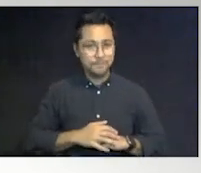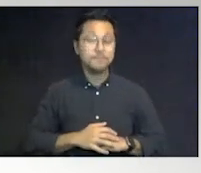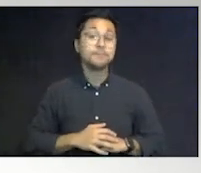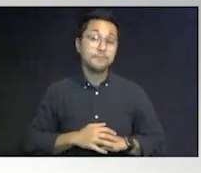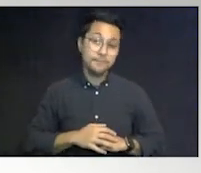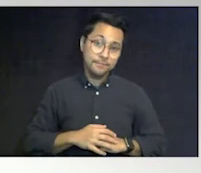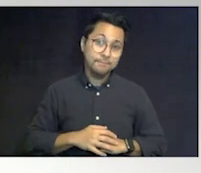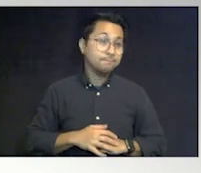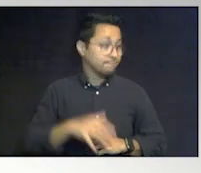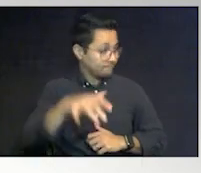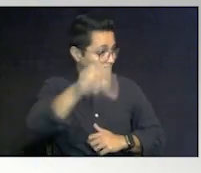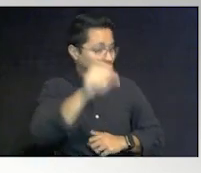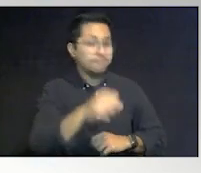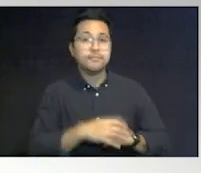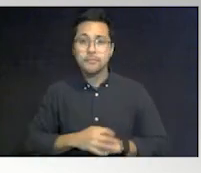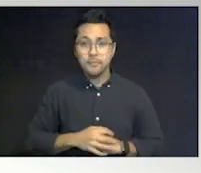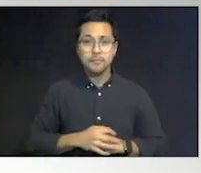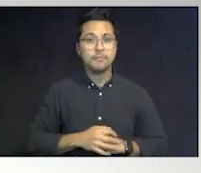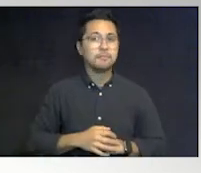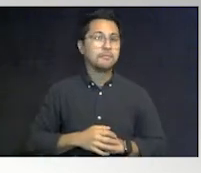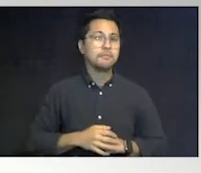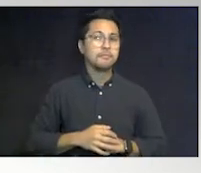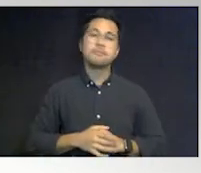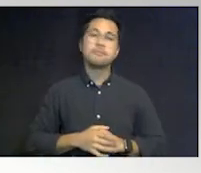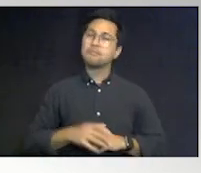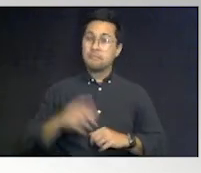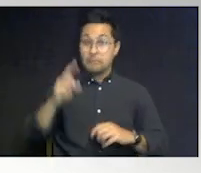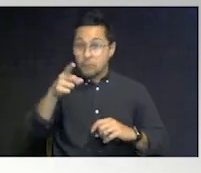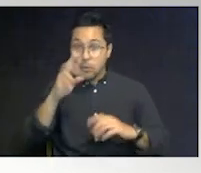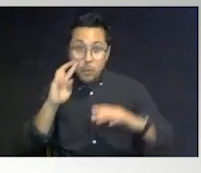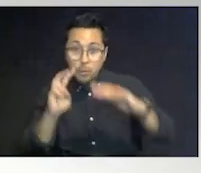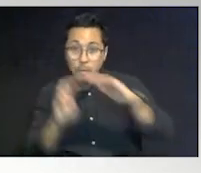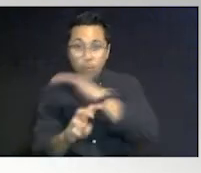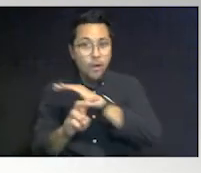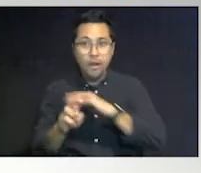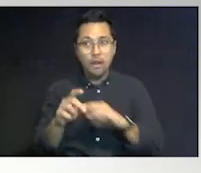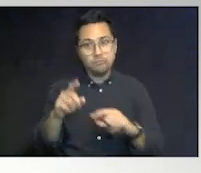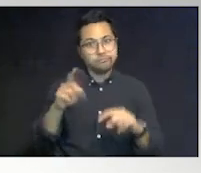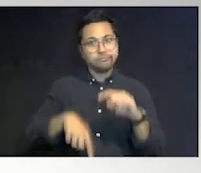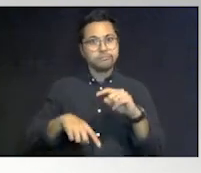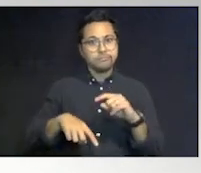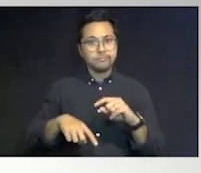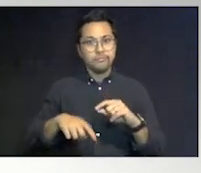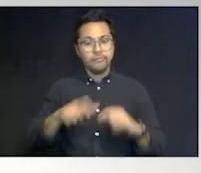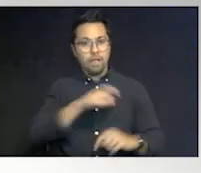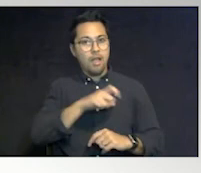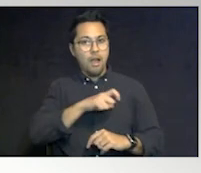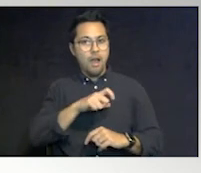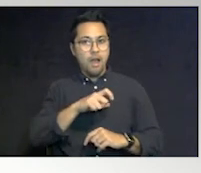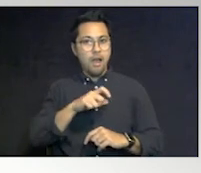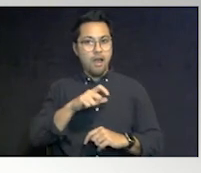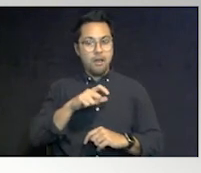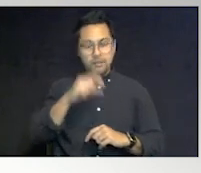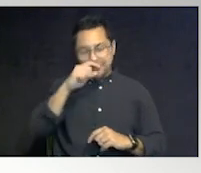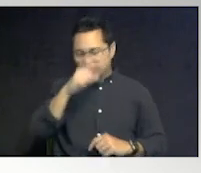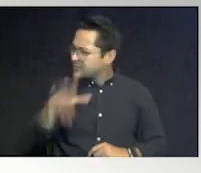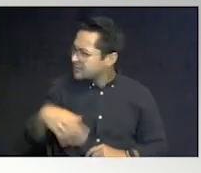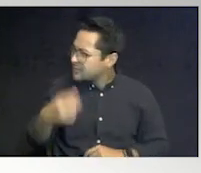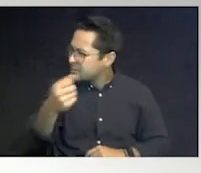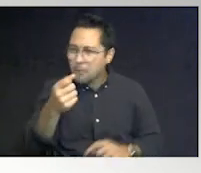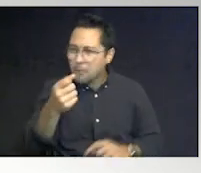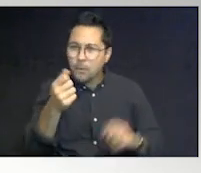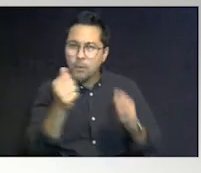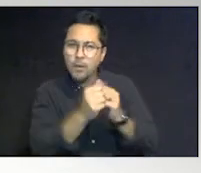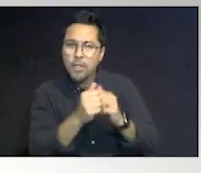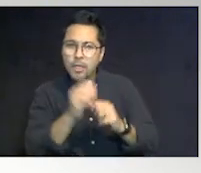Yep. You cannot predict law enforcement. Hold on. It wasn't something where a bowl just